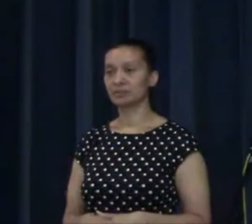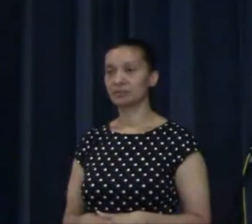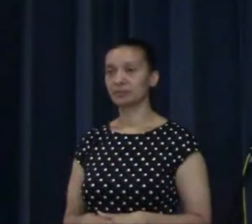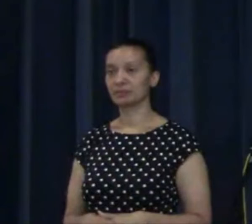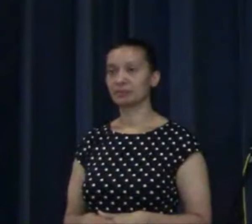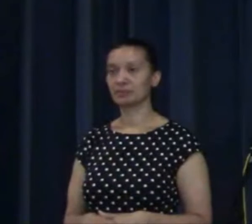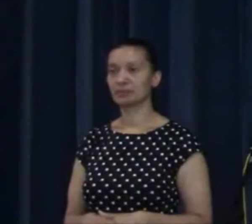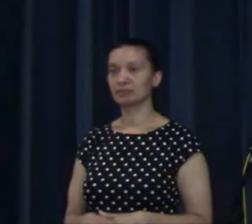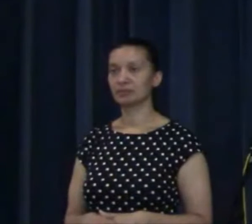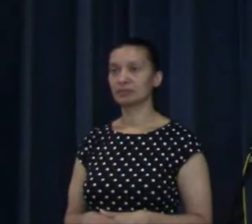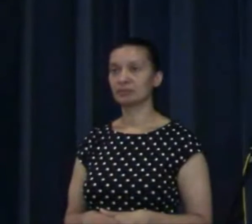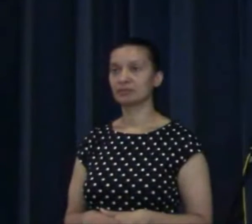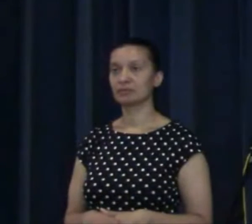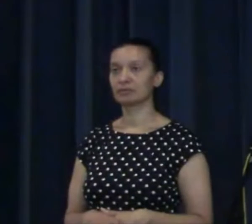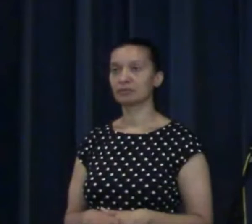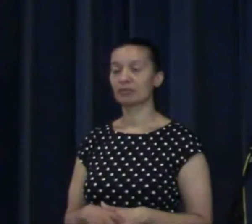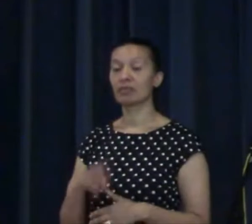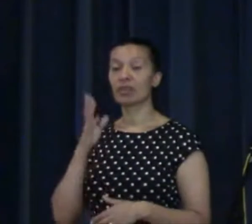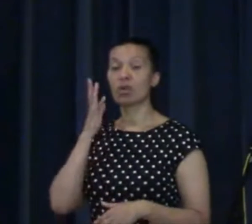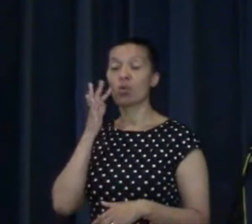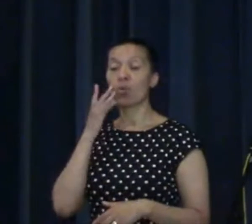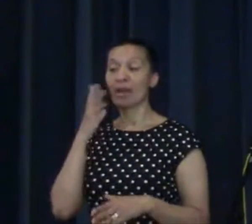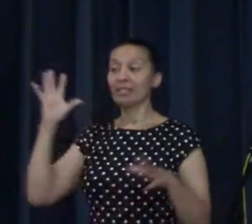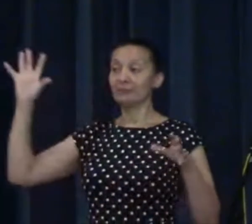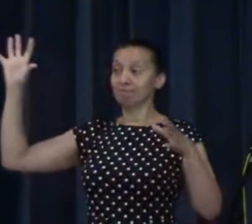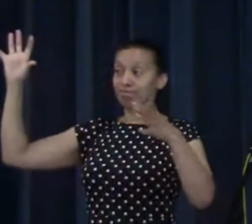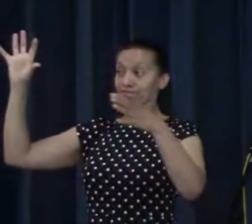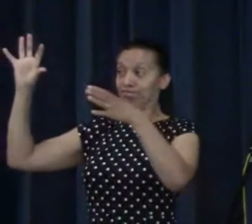And when people are reconciled, what happens?